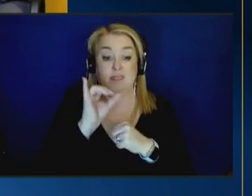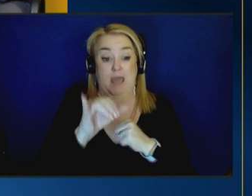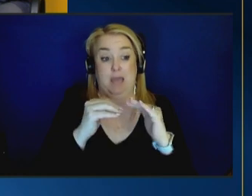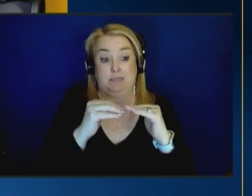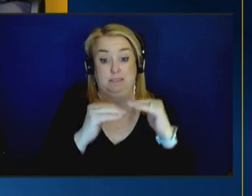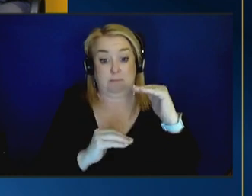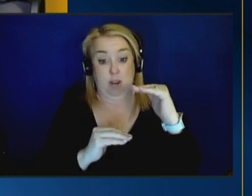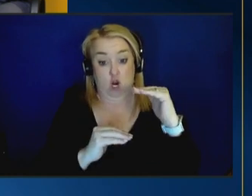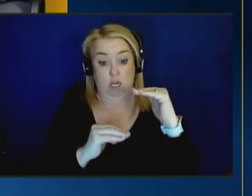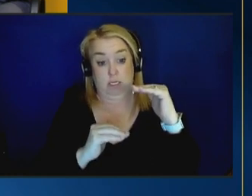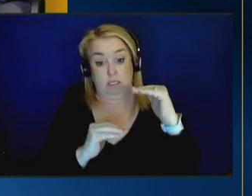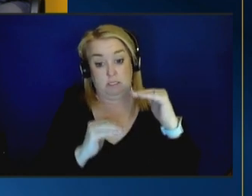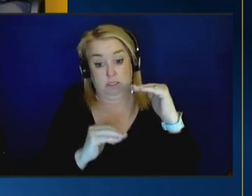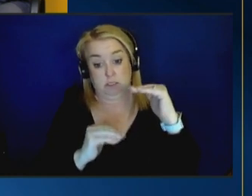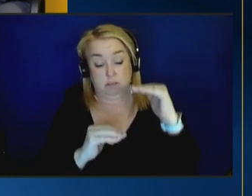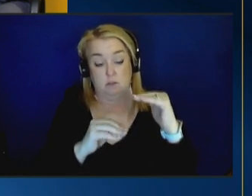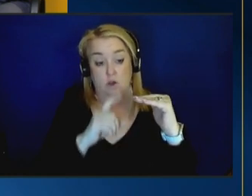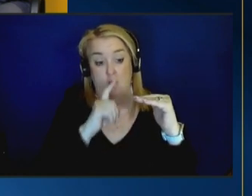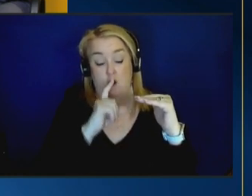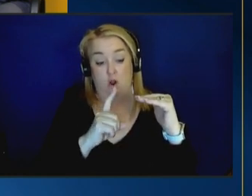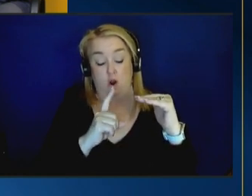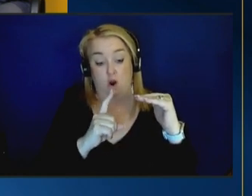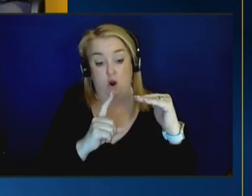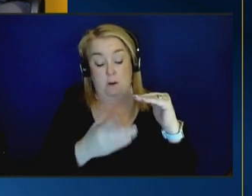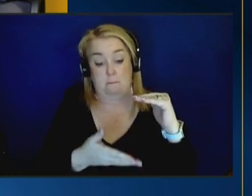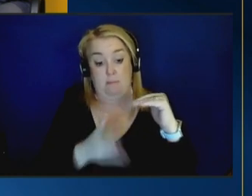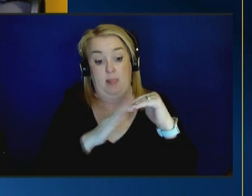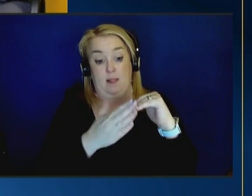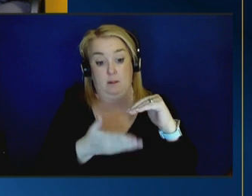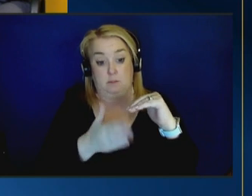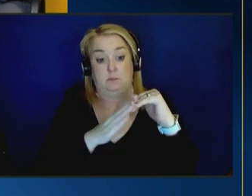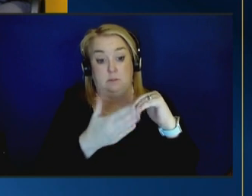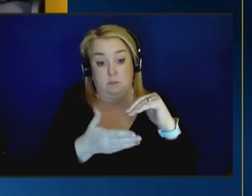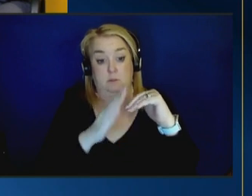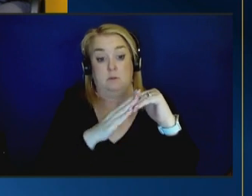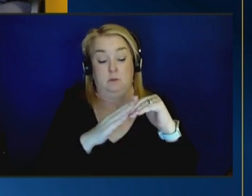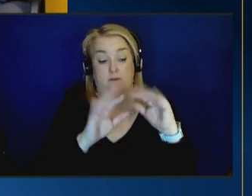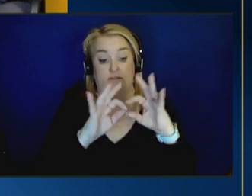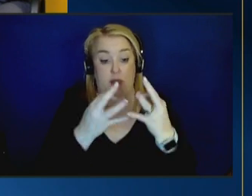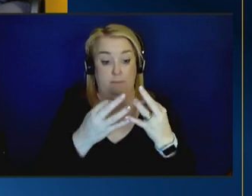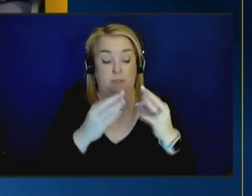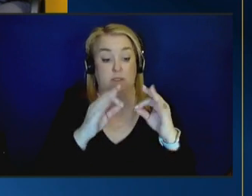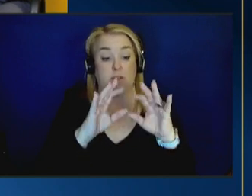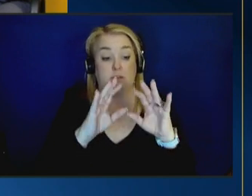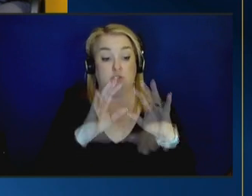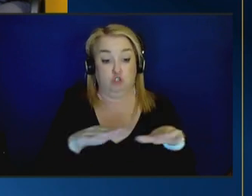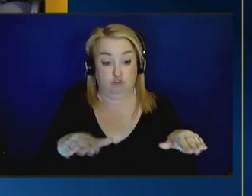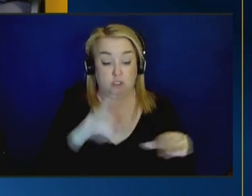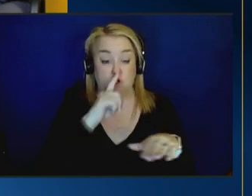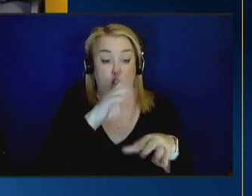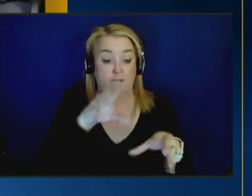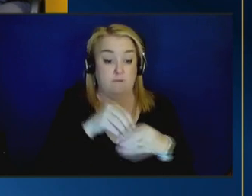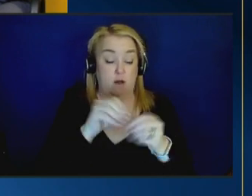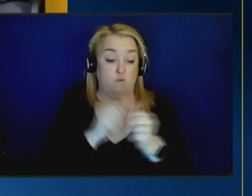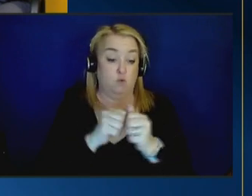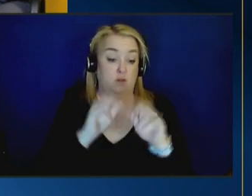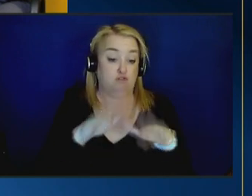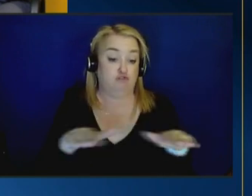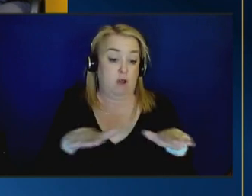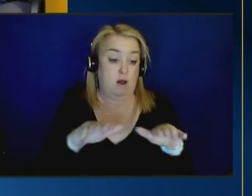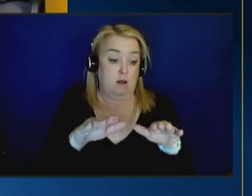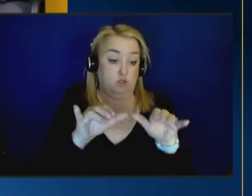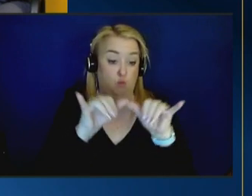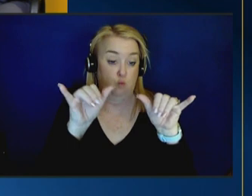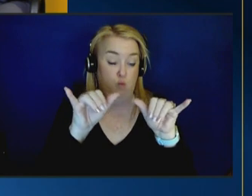get built upon as families and children are involved with the child welfare system so